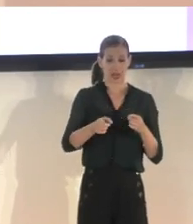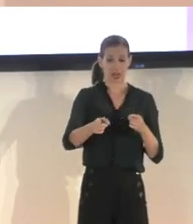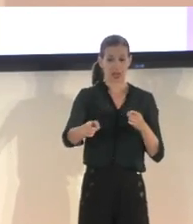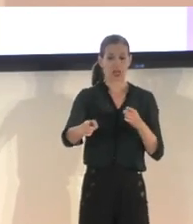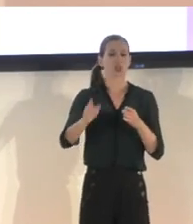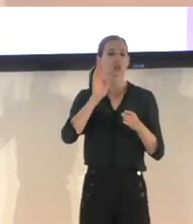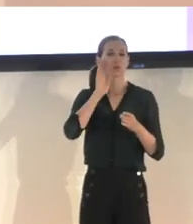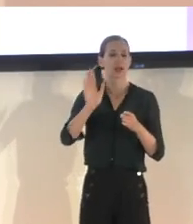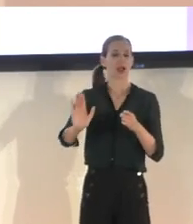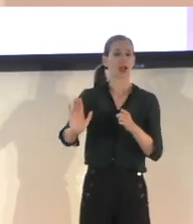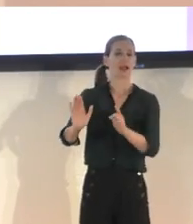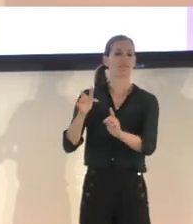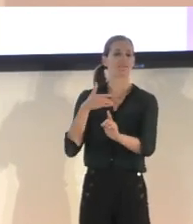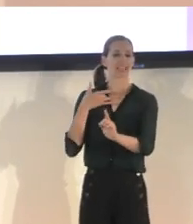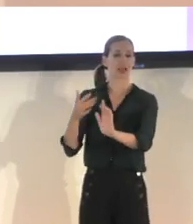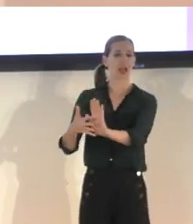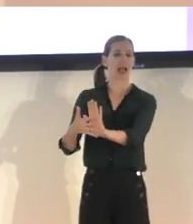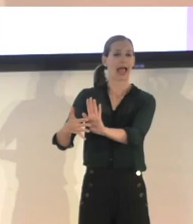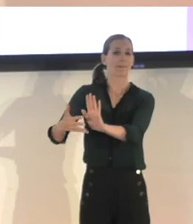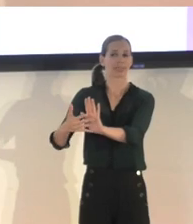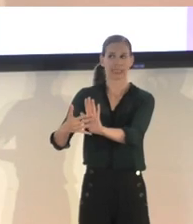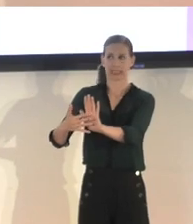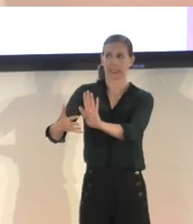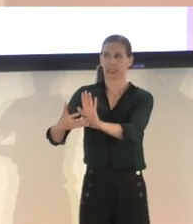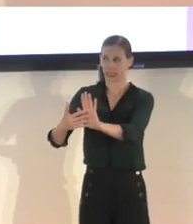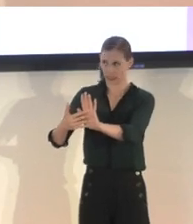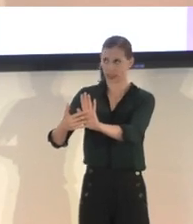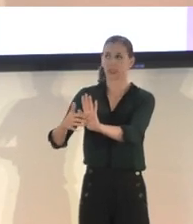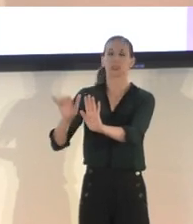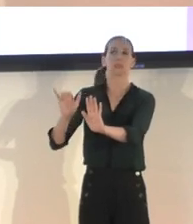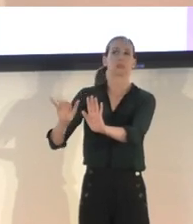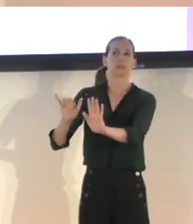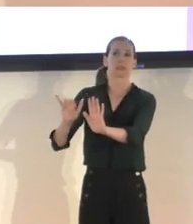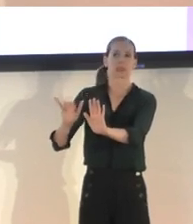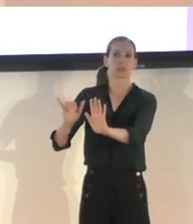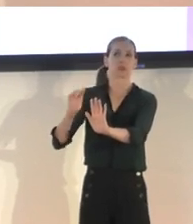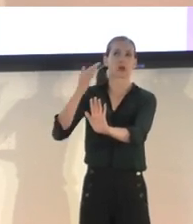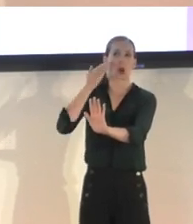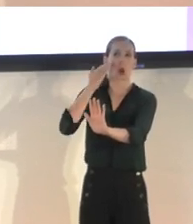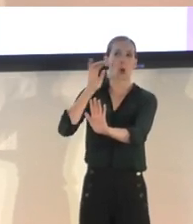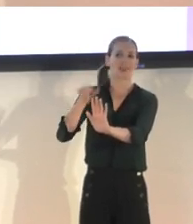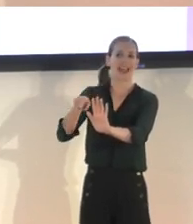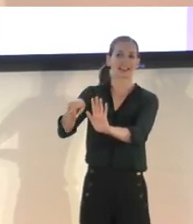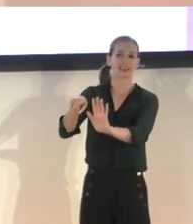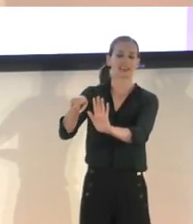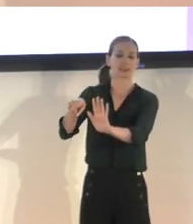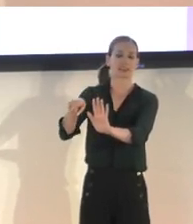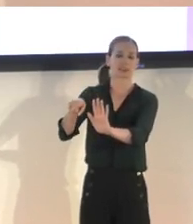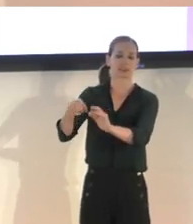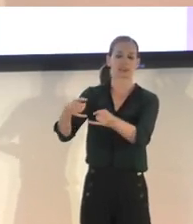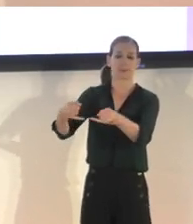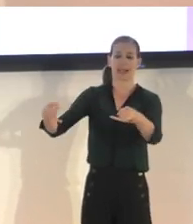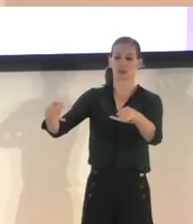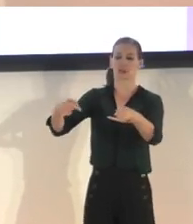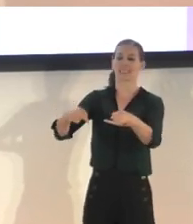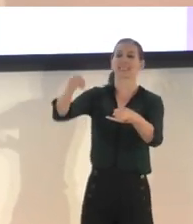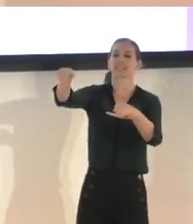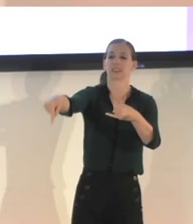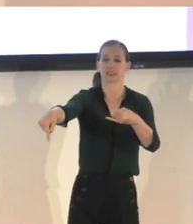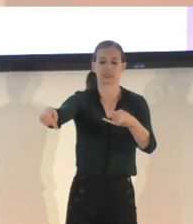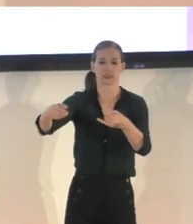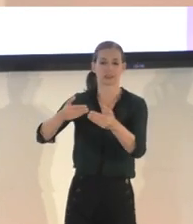to let them know when the boundaries are crossed there and to